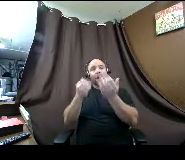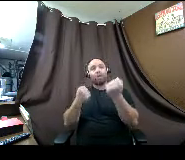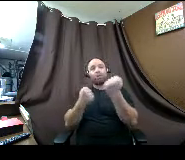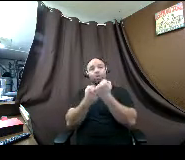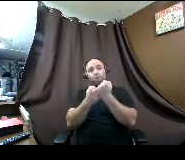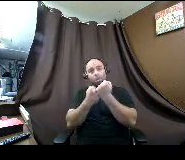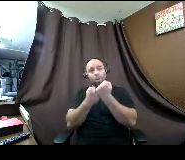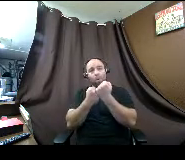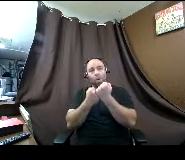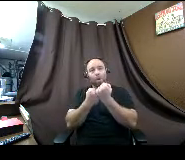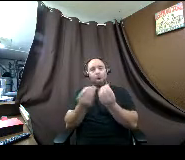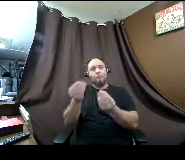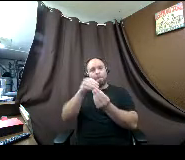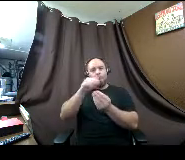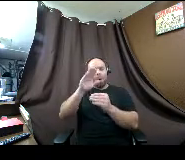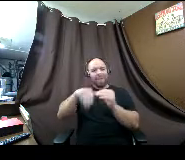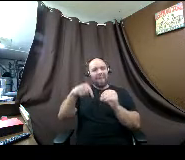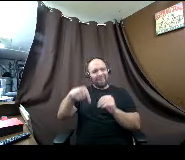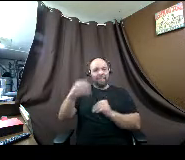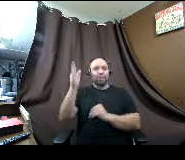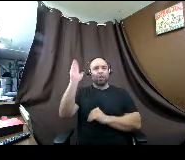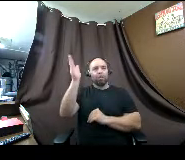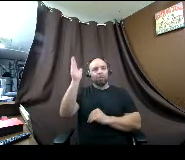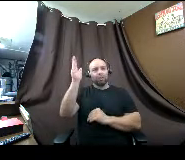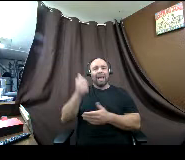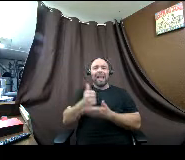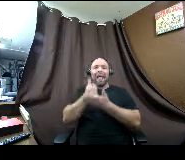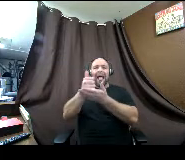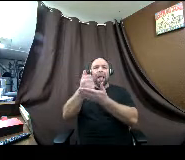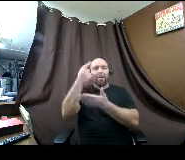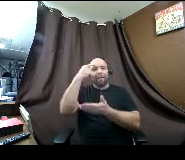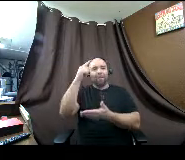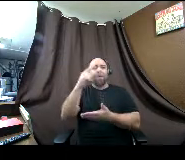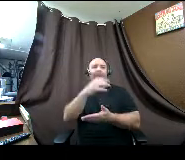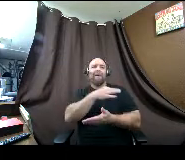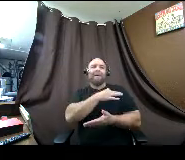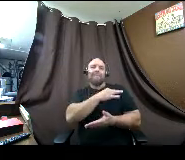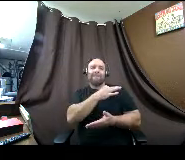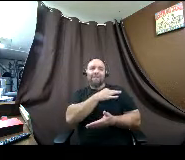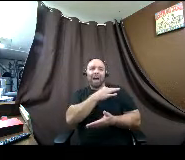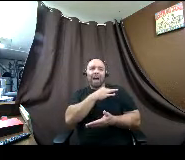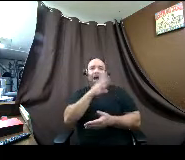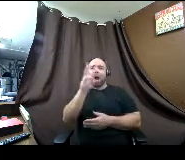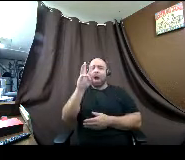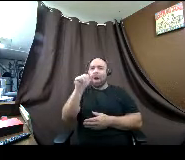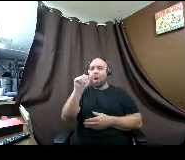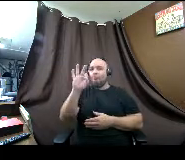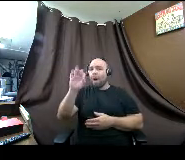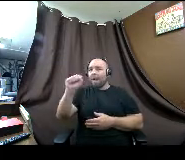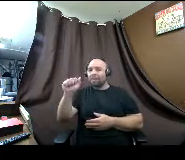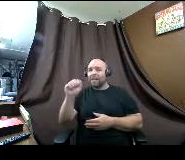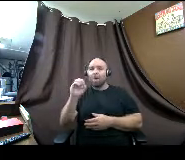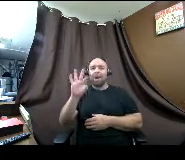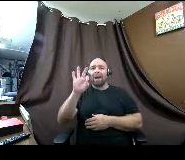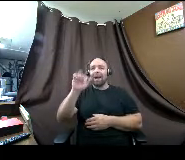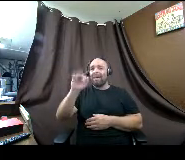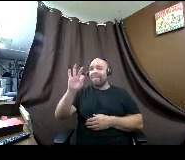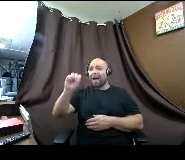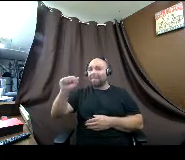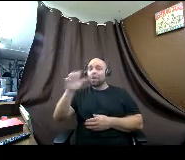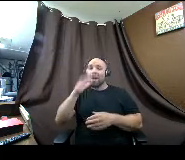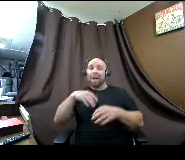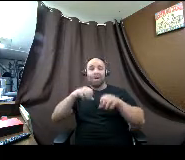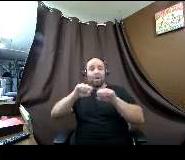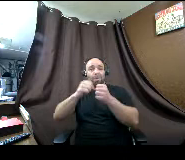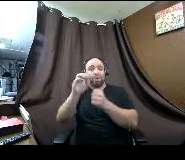presentation to actually help you all with filing um either with the waspa or fafsa we'll have breakout rooms um